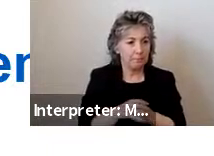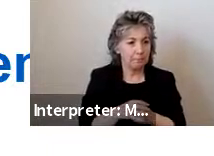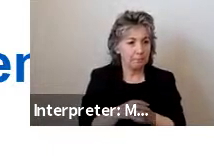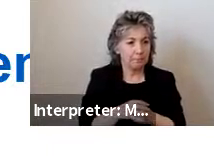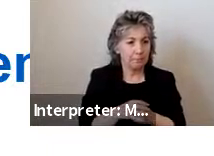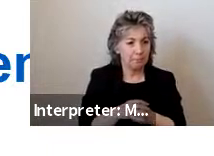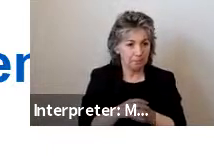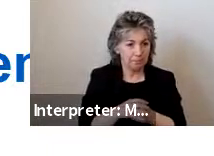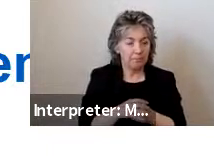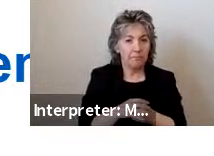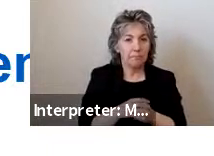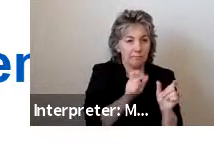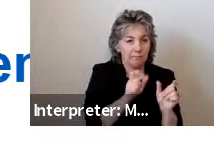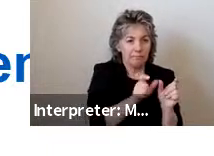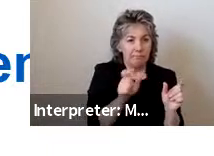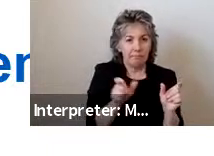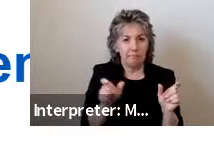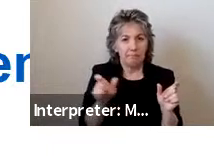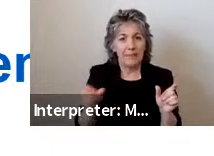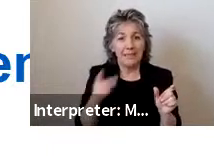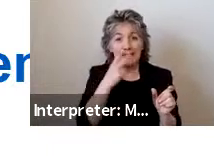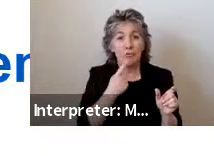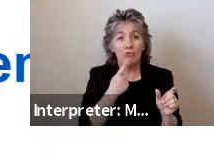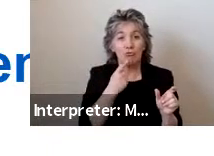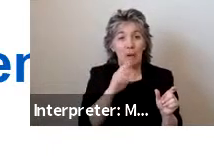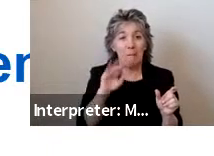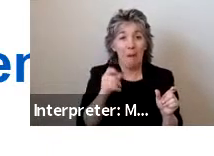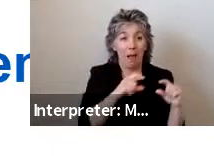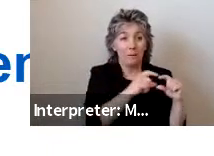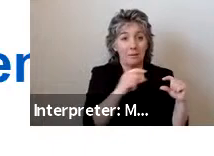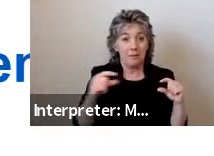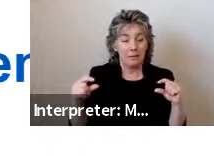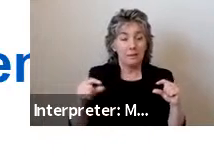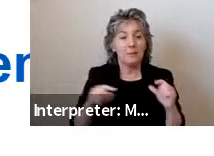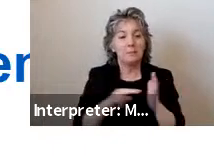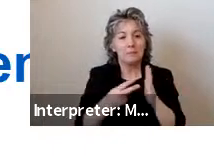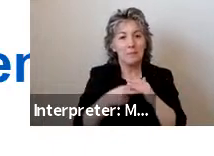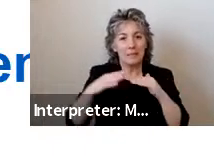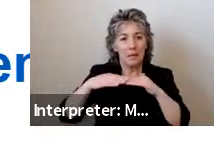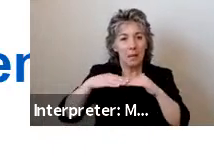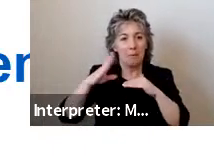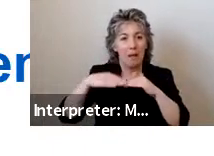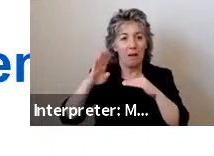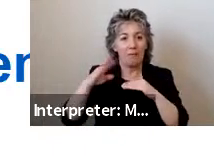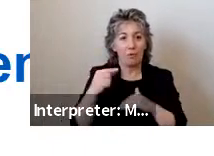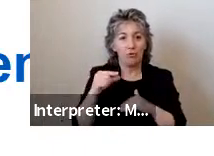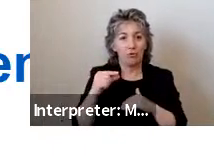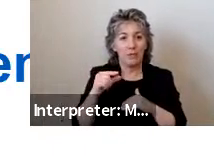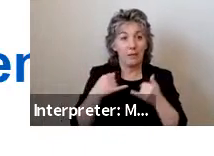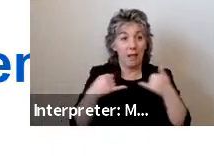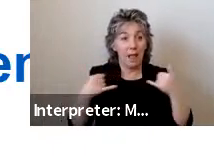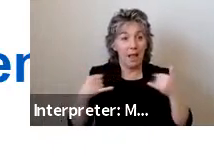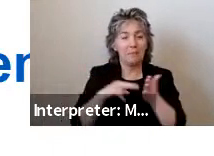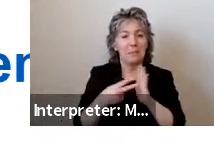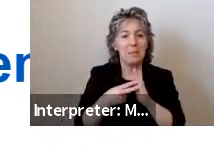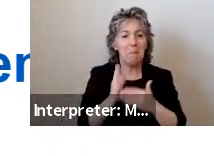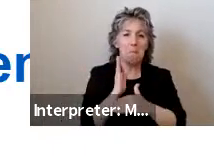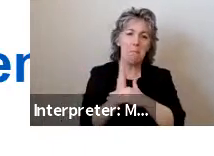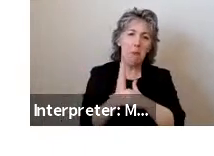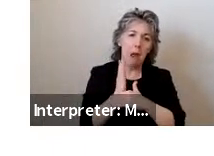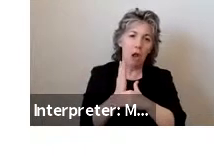These conditions are highlighted in the red boxes of the figure with ratings above the green line being moderately or very easy.